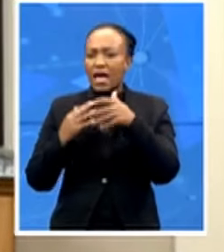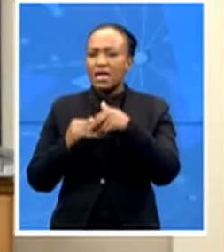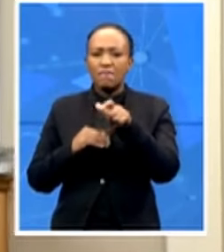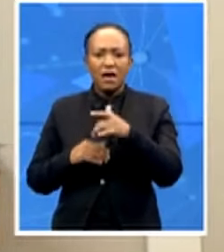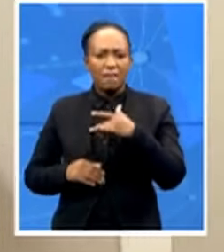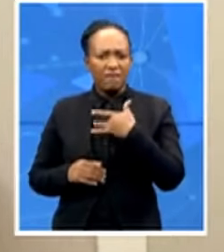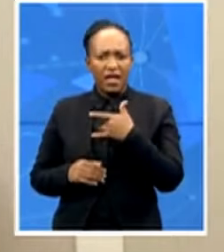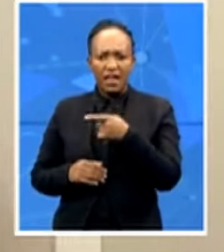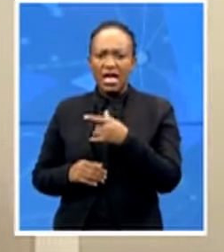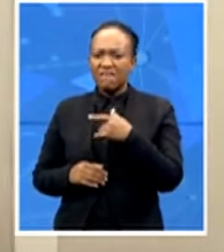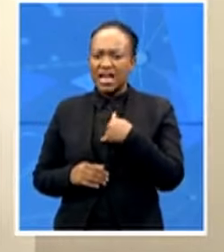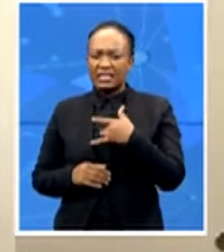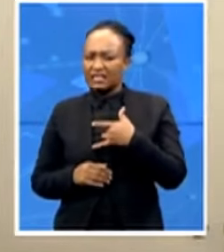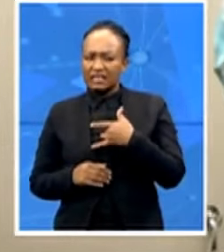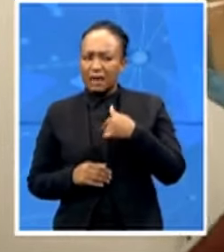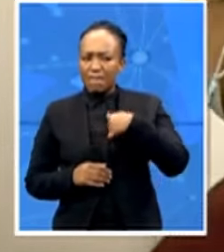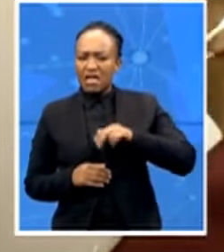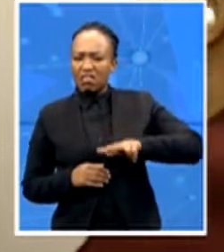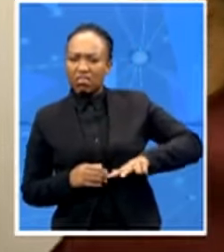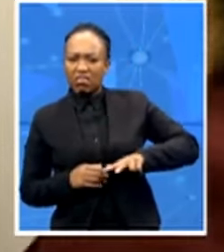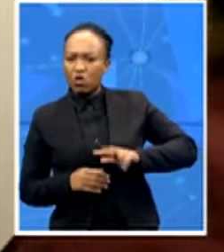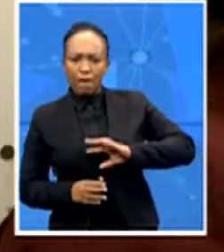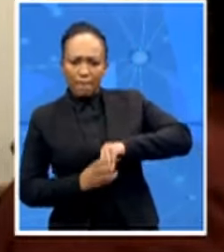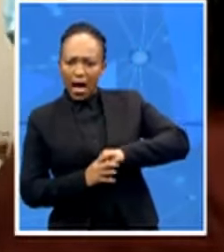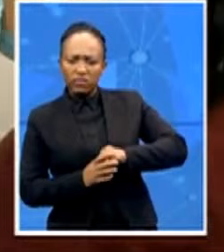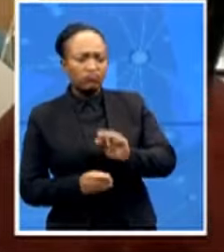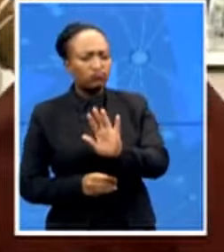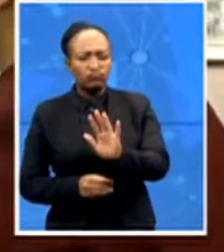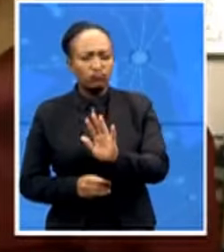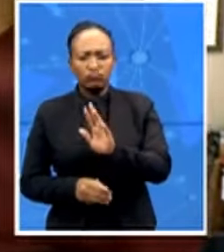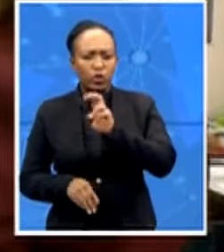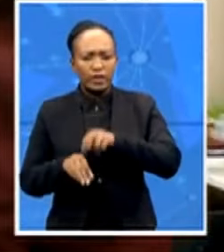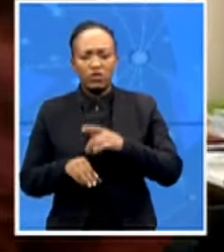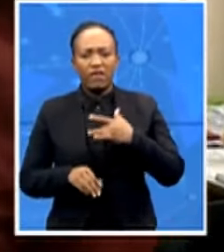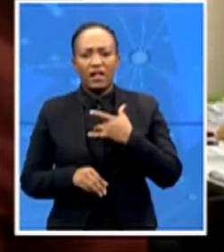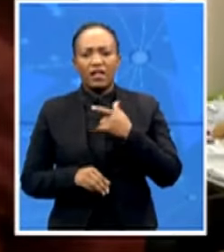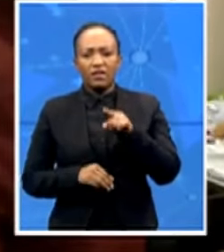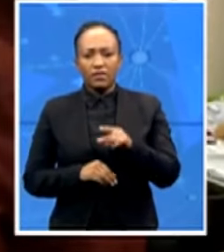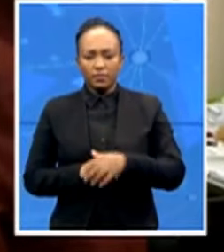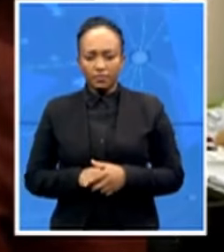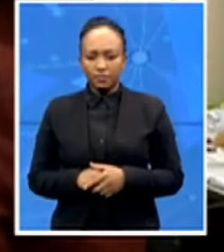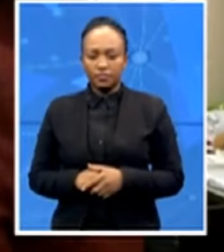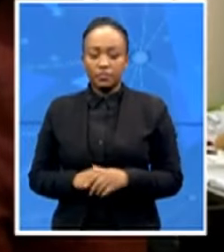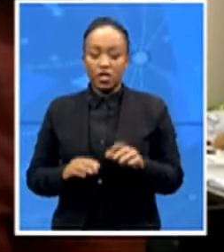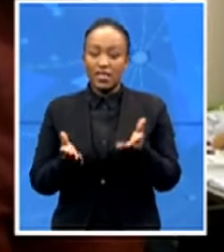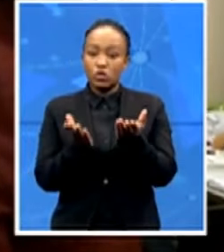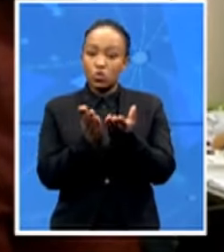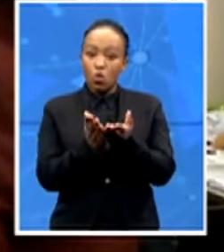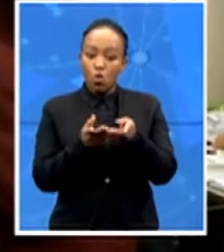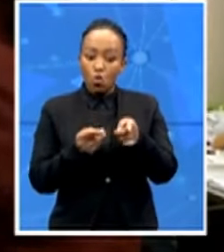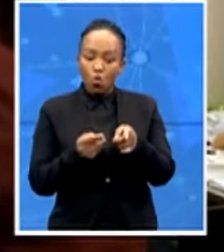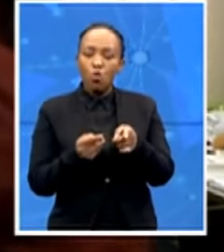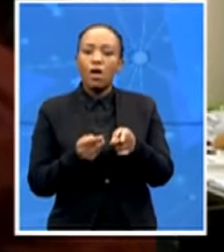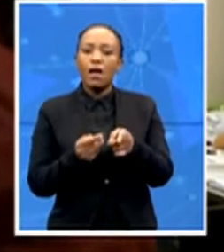as as a headmaster and as an educator the issue of bullying for example is something that you would definitely be concerned about and oftentimes